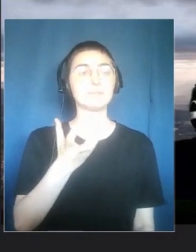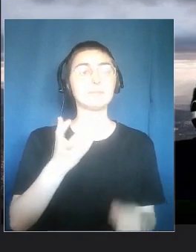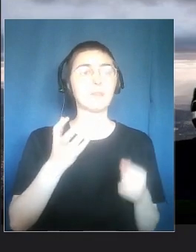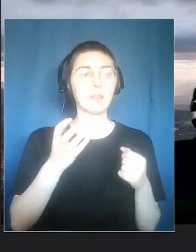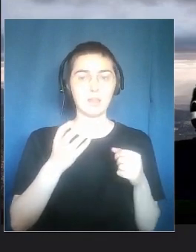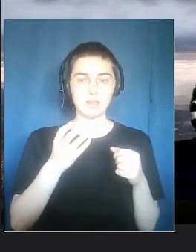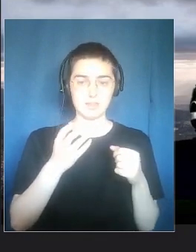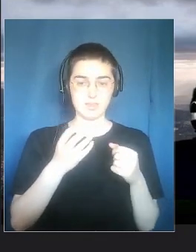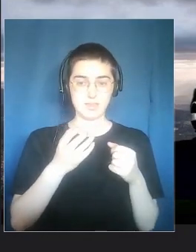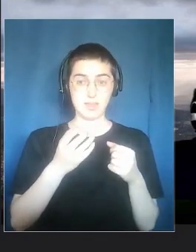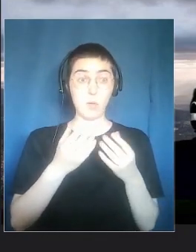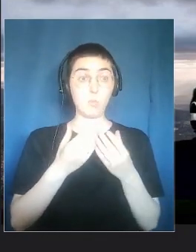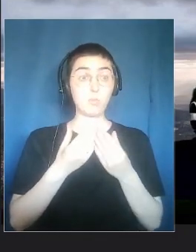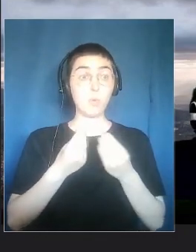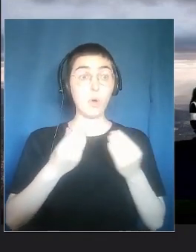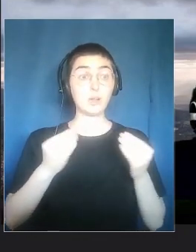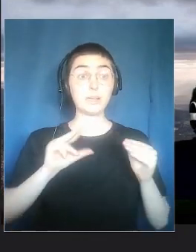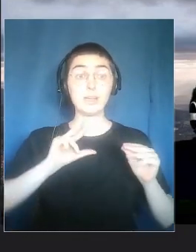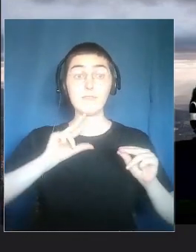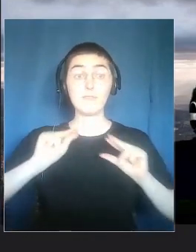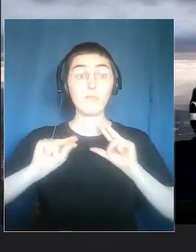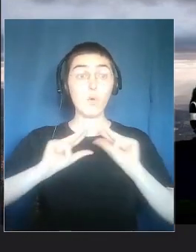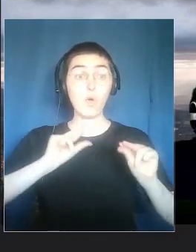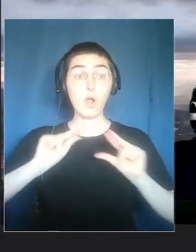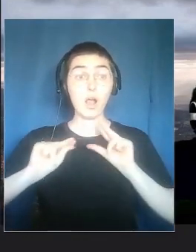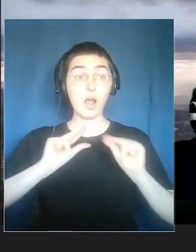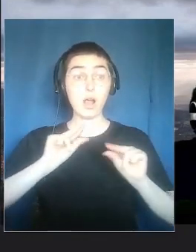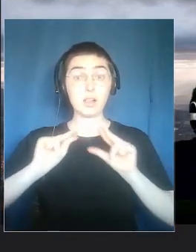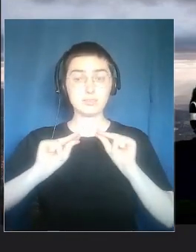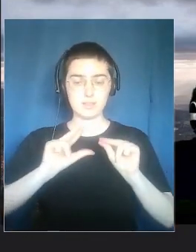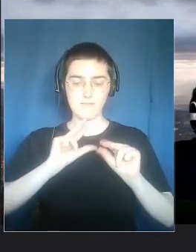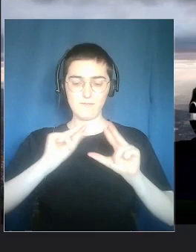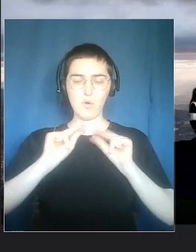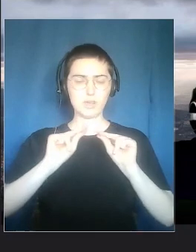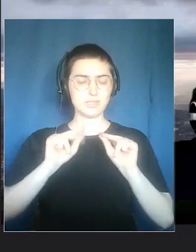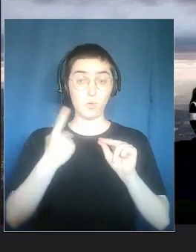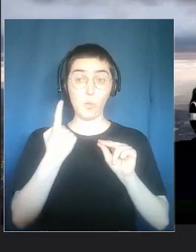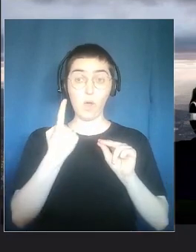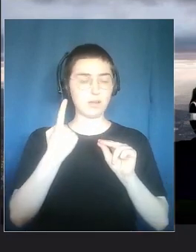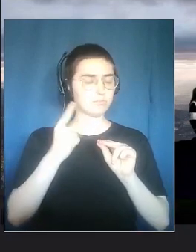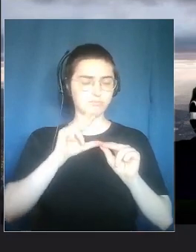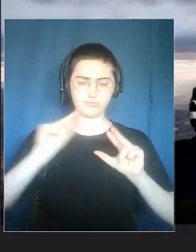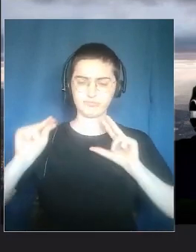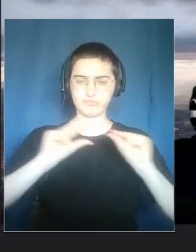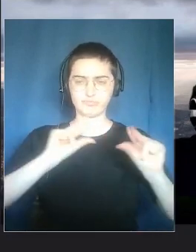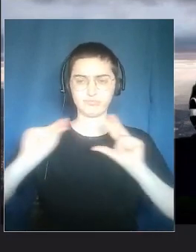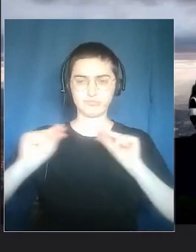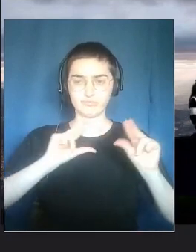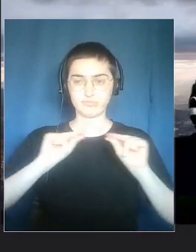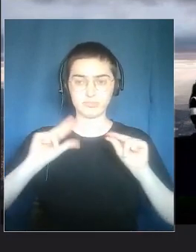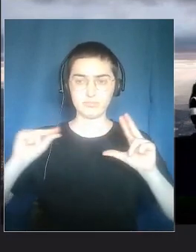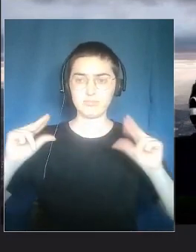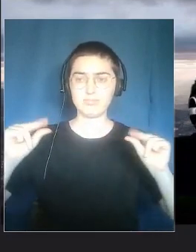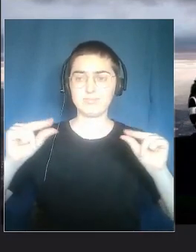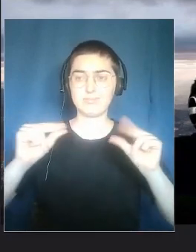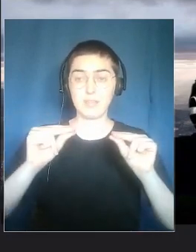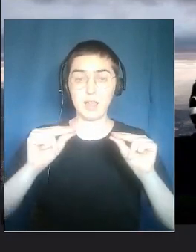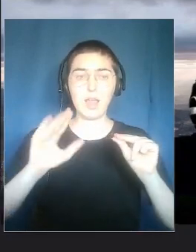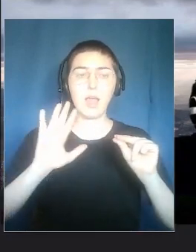has to do with the idea of multiple voices, the fact of having more voices,